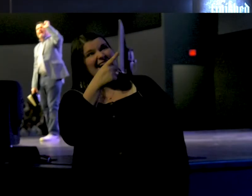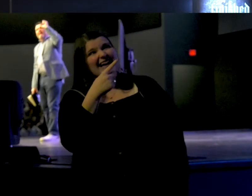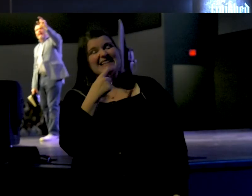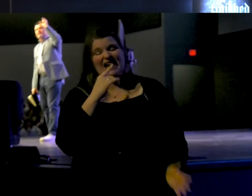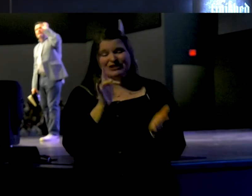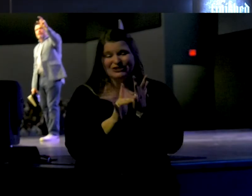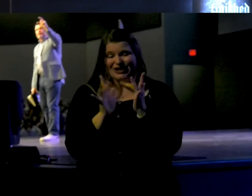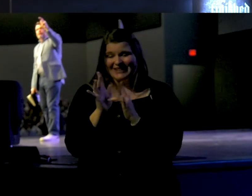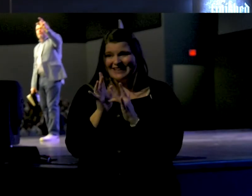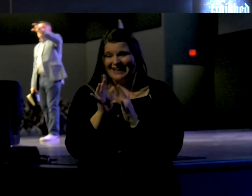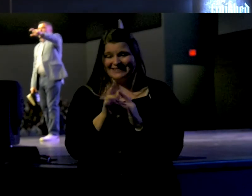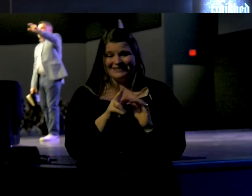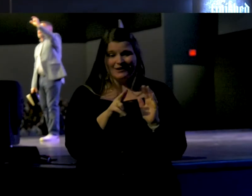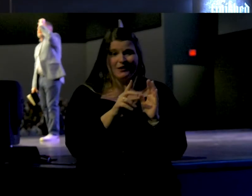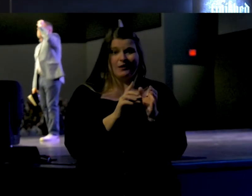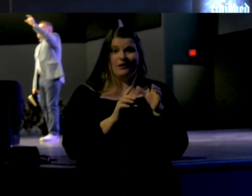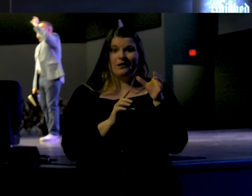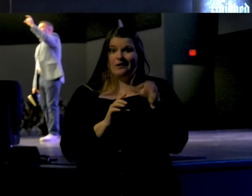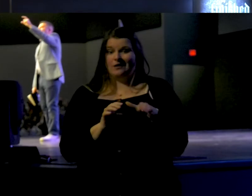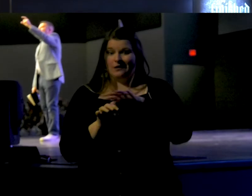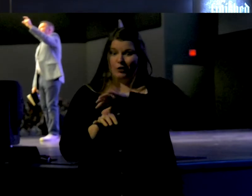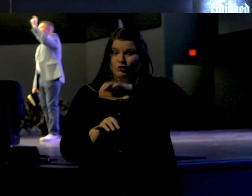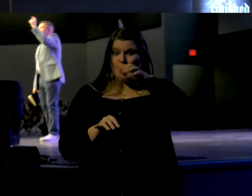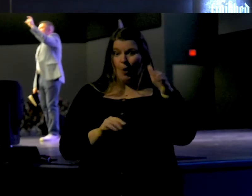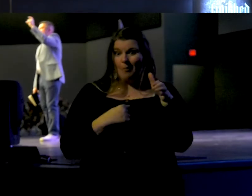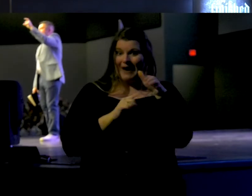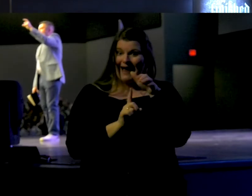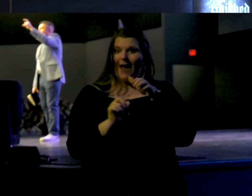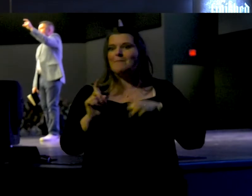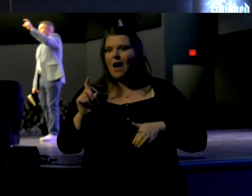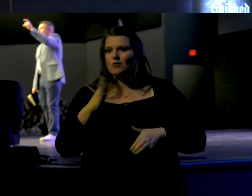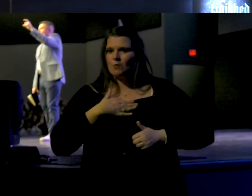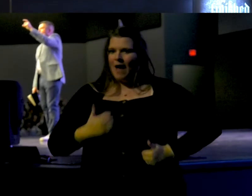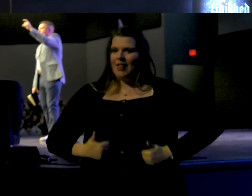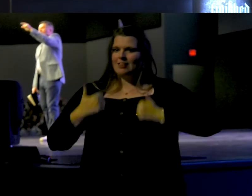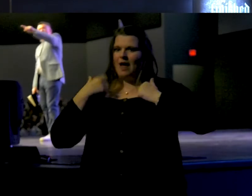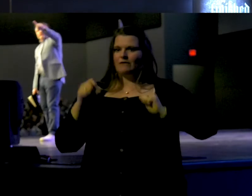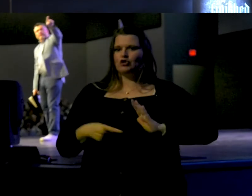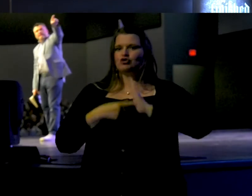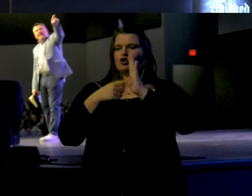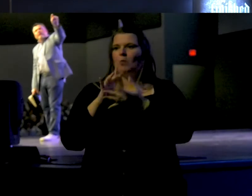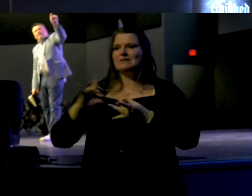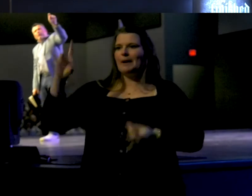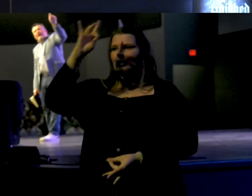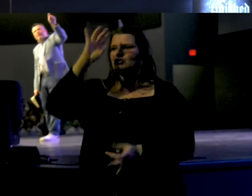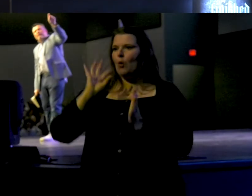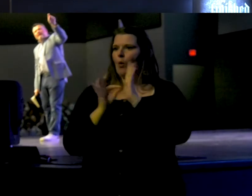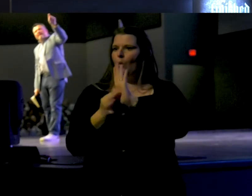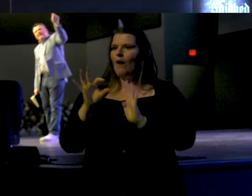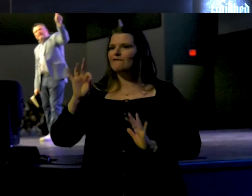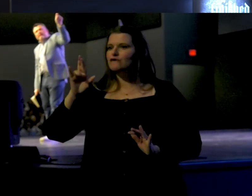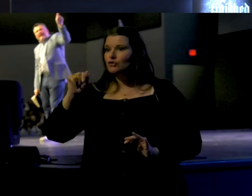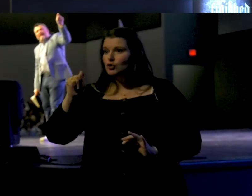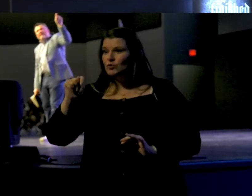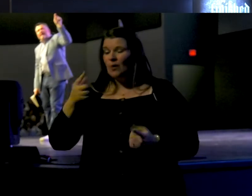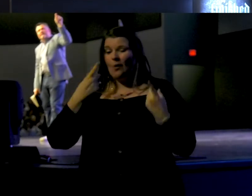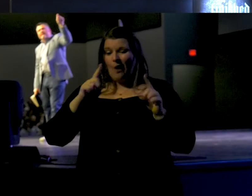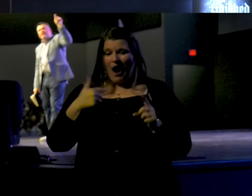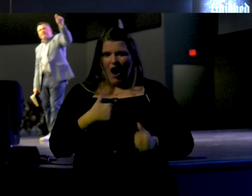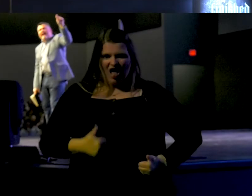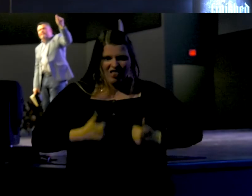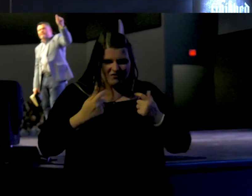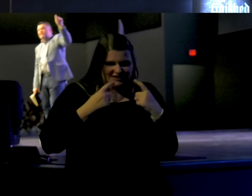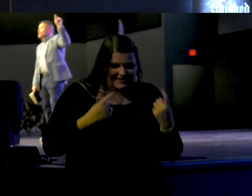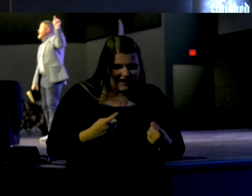Jesus came out of the tomb so that my life can bear spiritual fruit. He goes on to say, while we were living in the flesh,